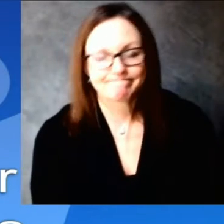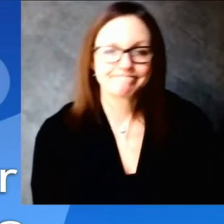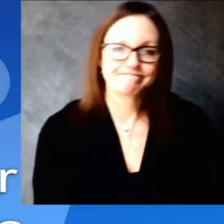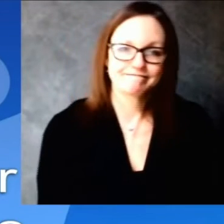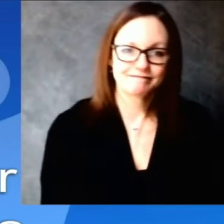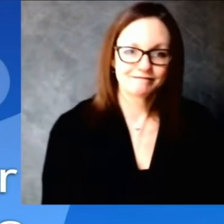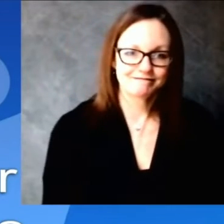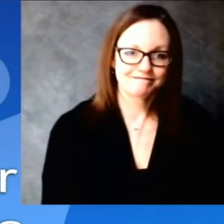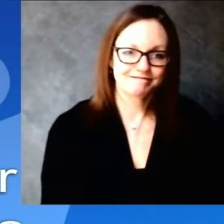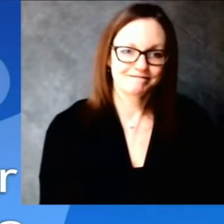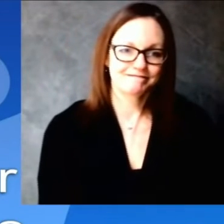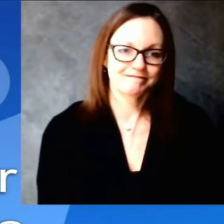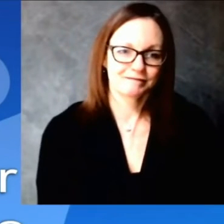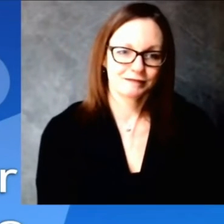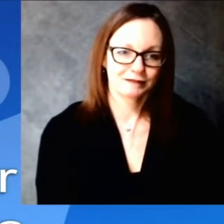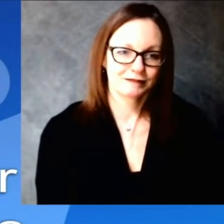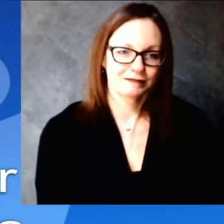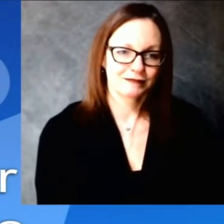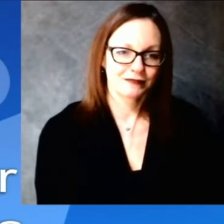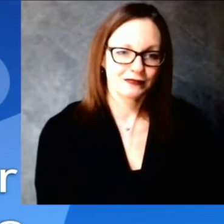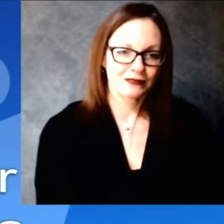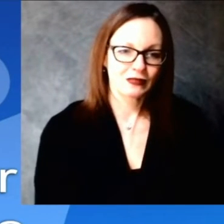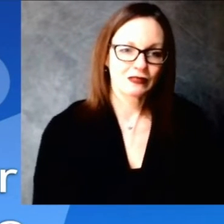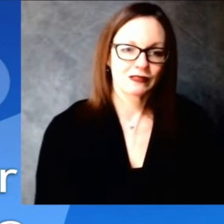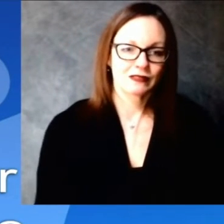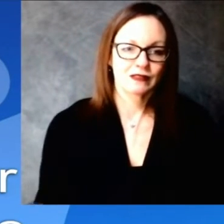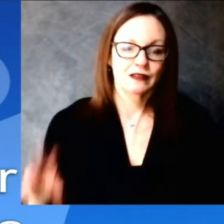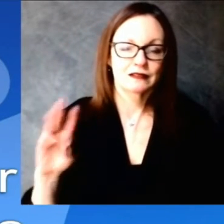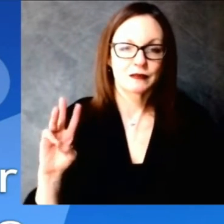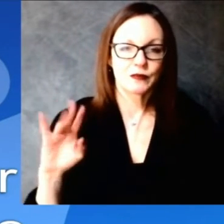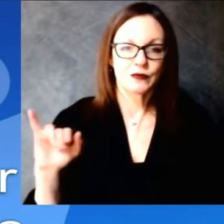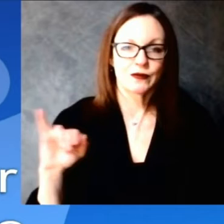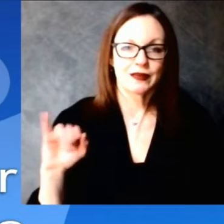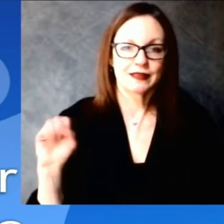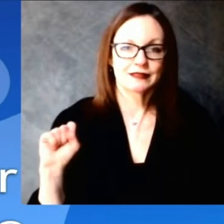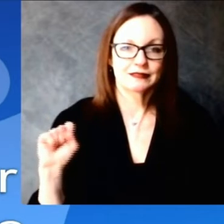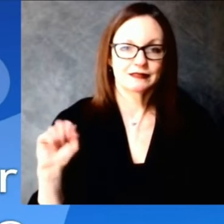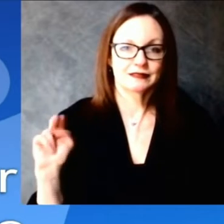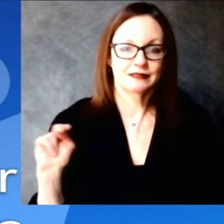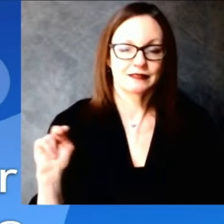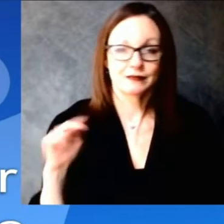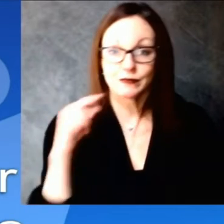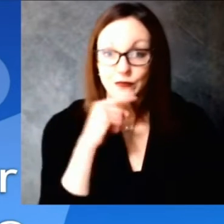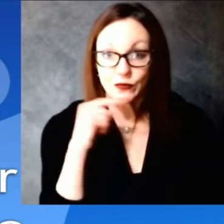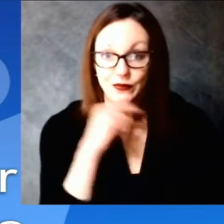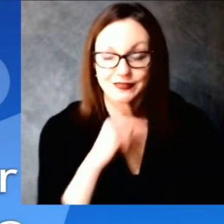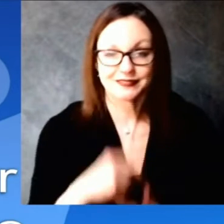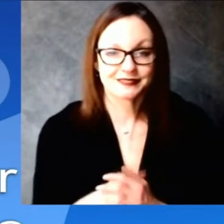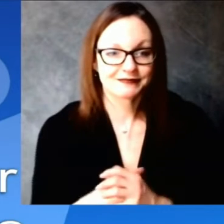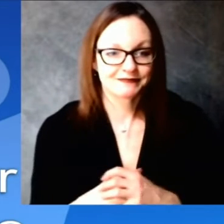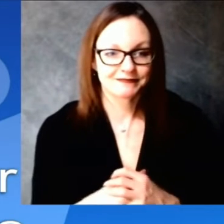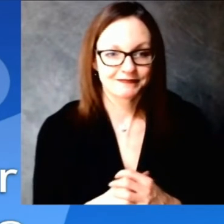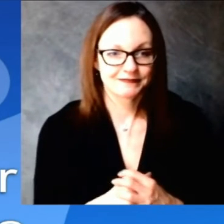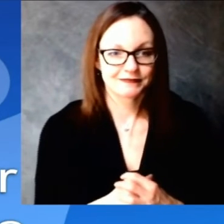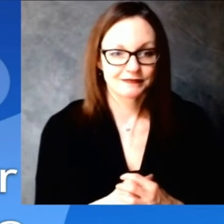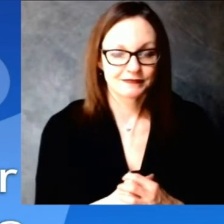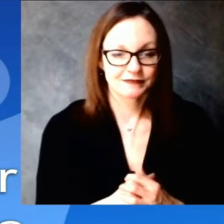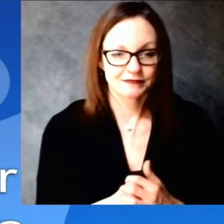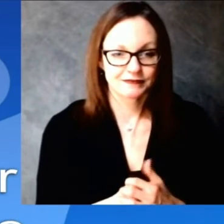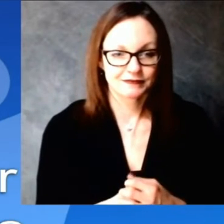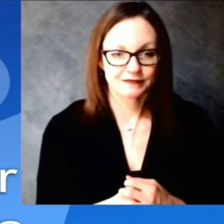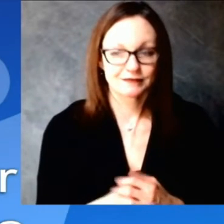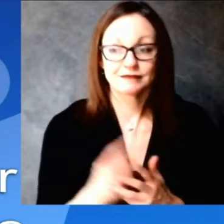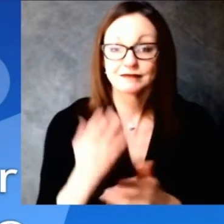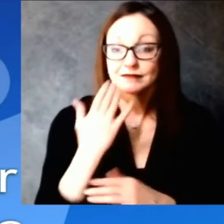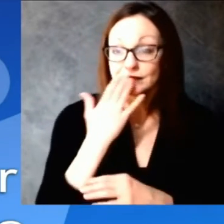terry yes good afternoon um you said earlier